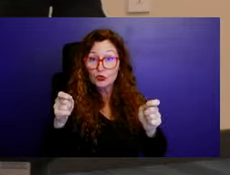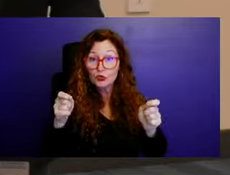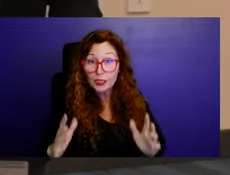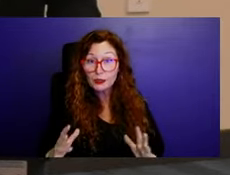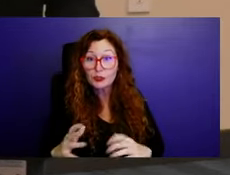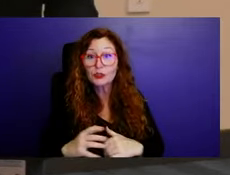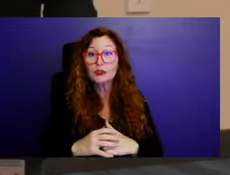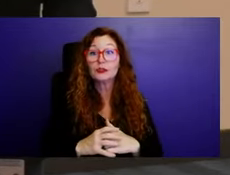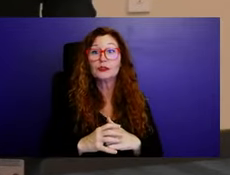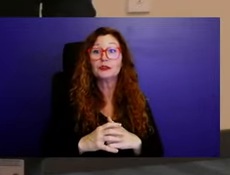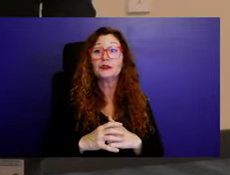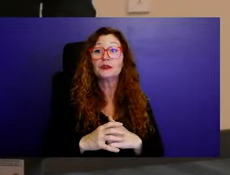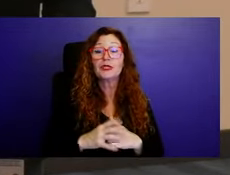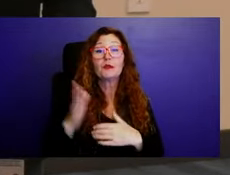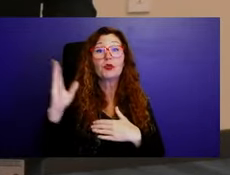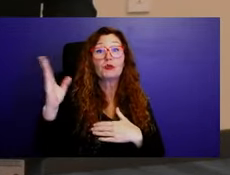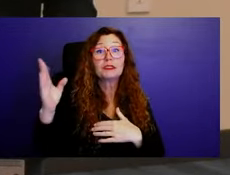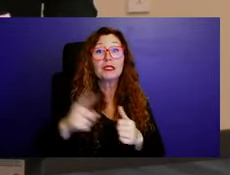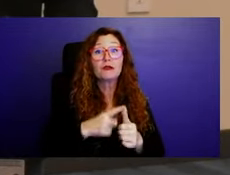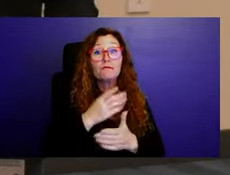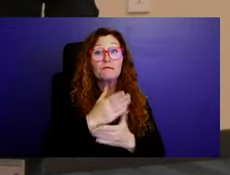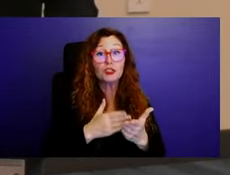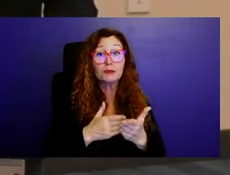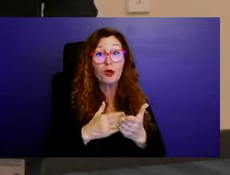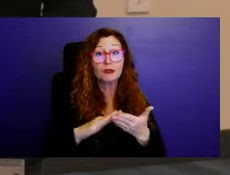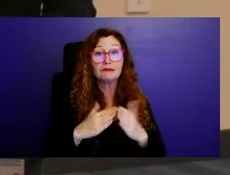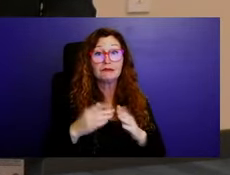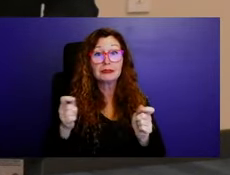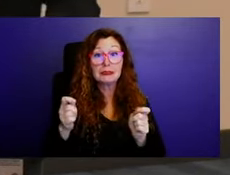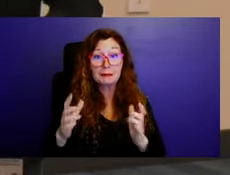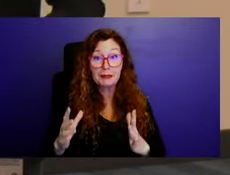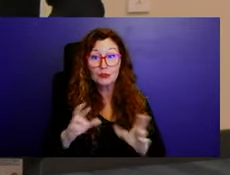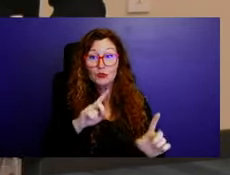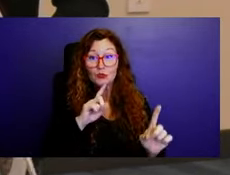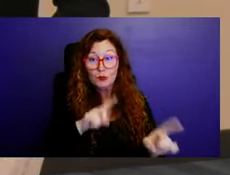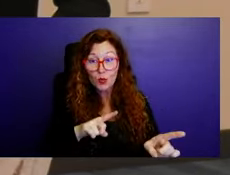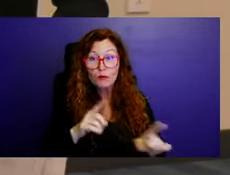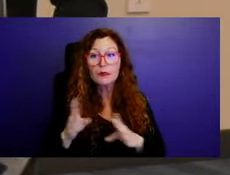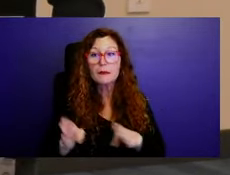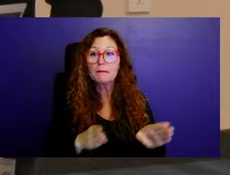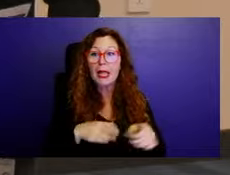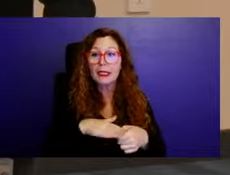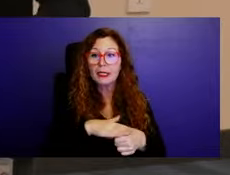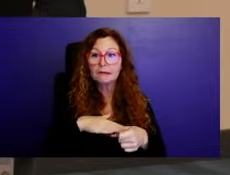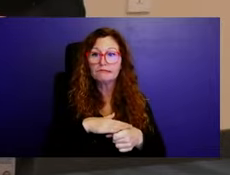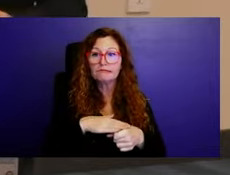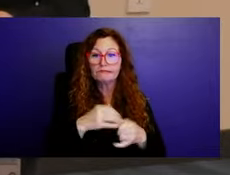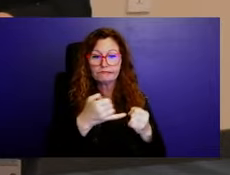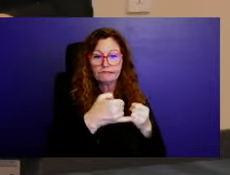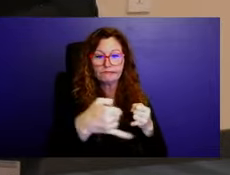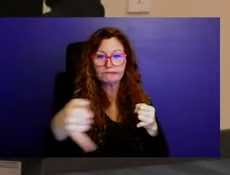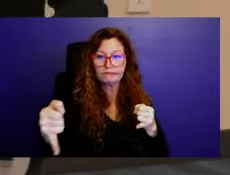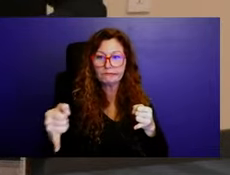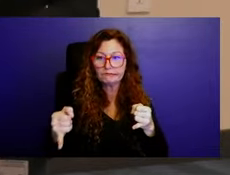report, um, for the planning and zoning department and, um, economic development as well.